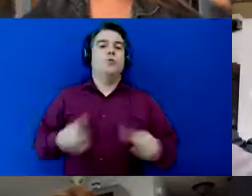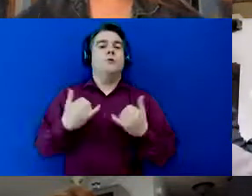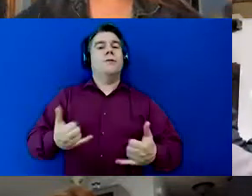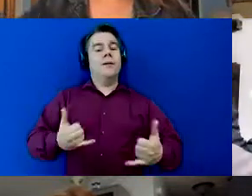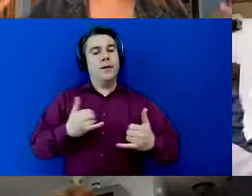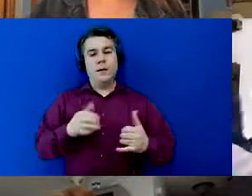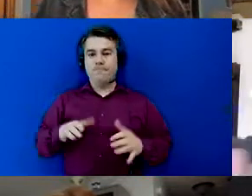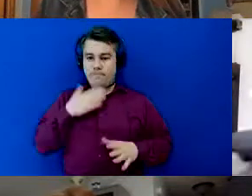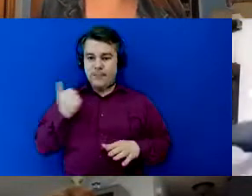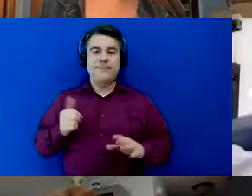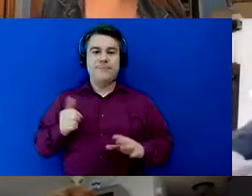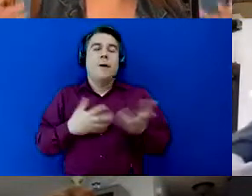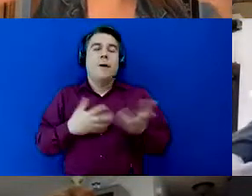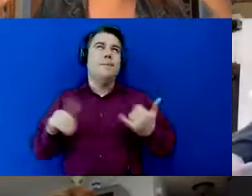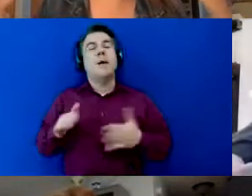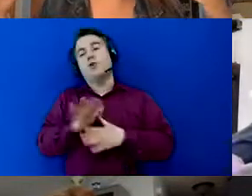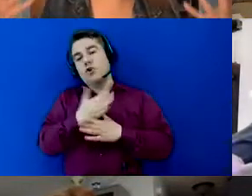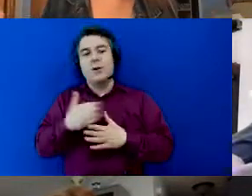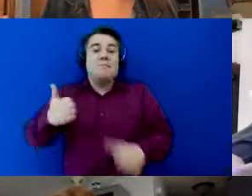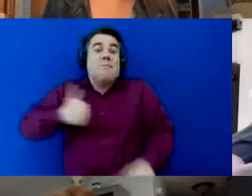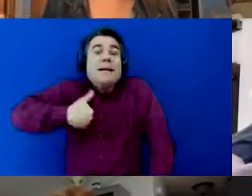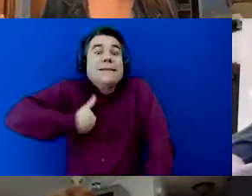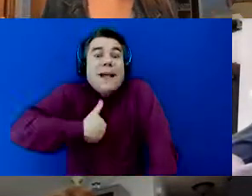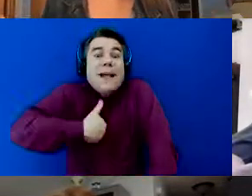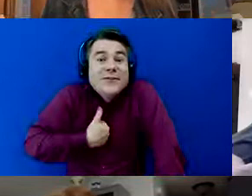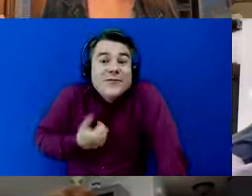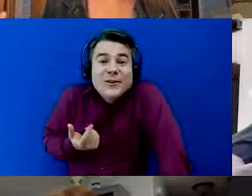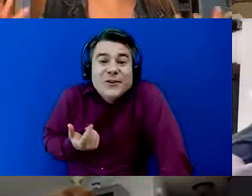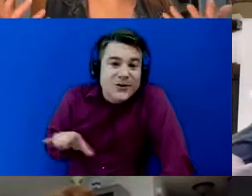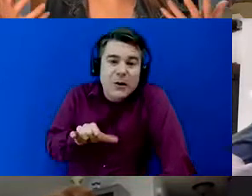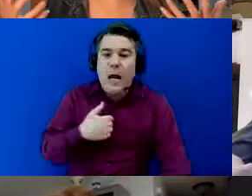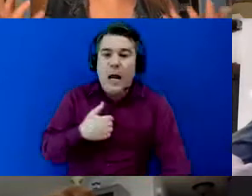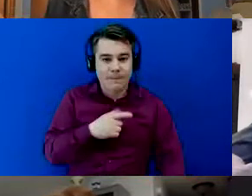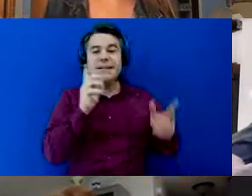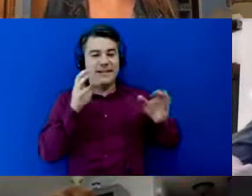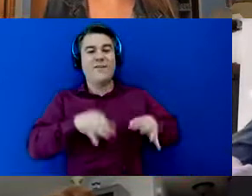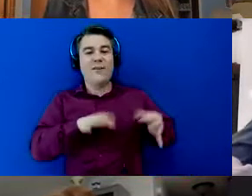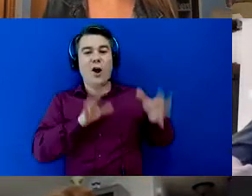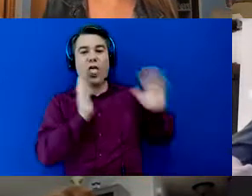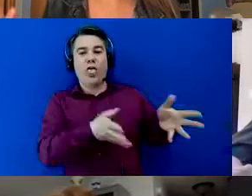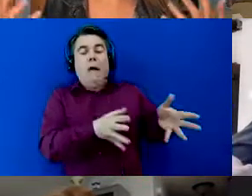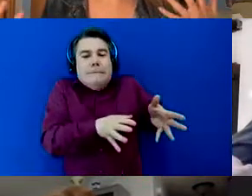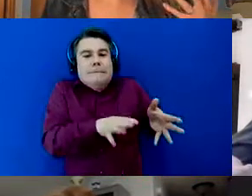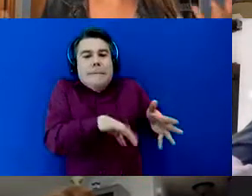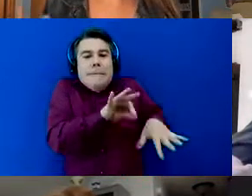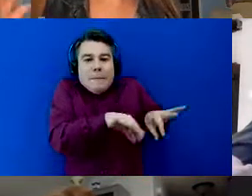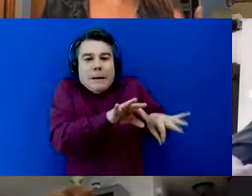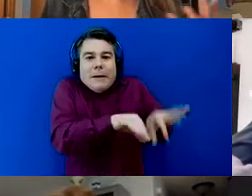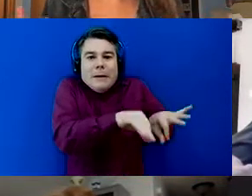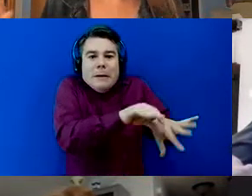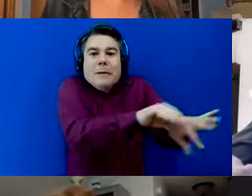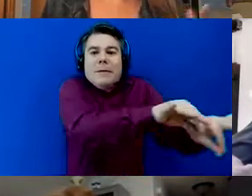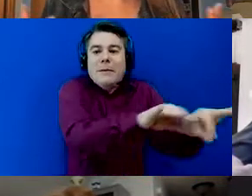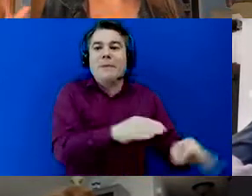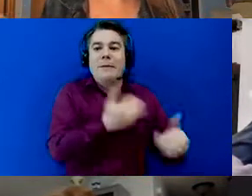I'm just sharing like what I'm doing I am definitely picking up pieces uh this October 1st and going